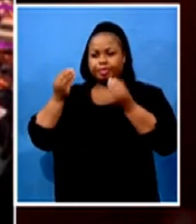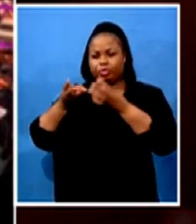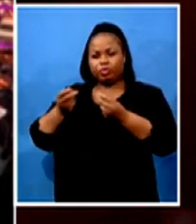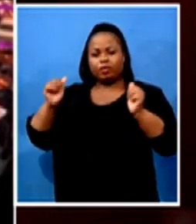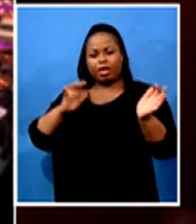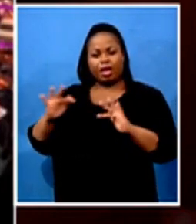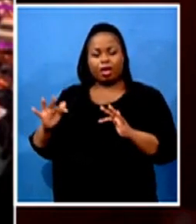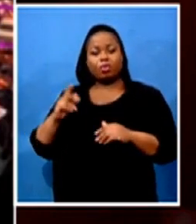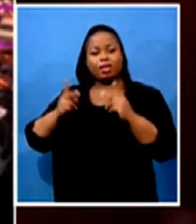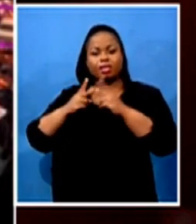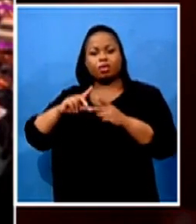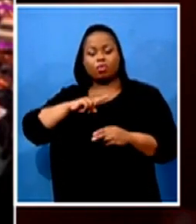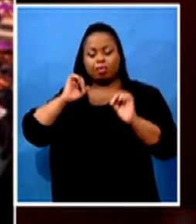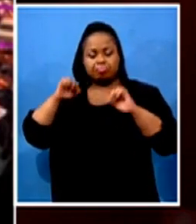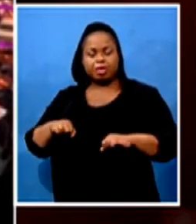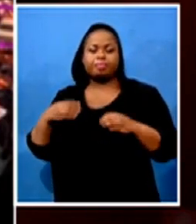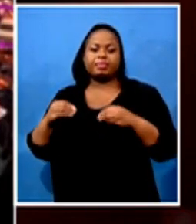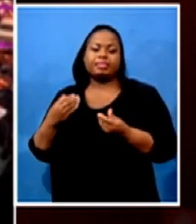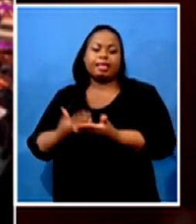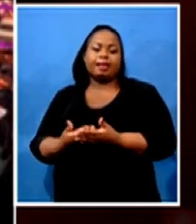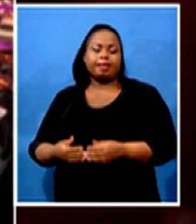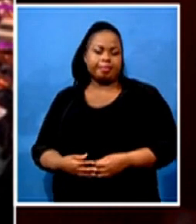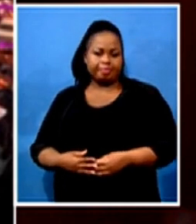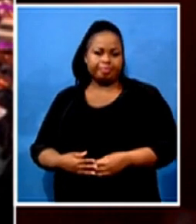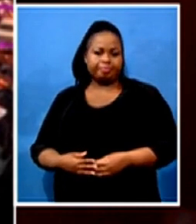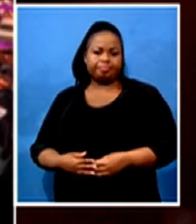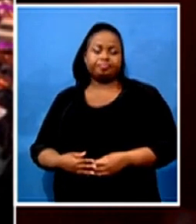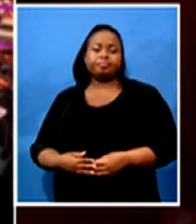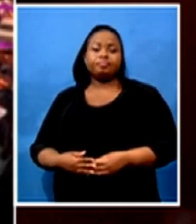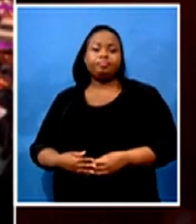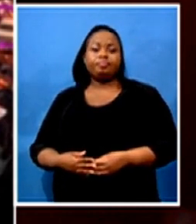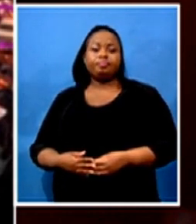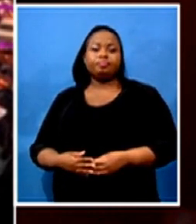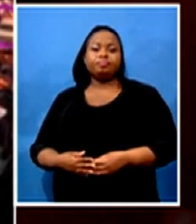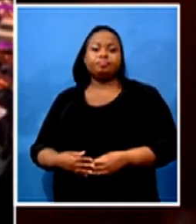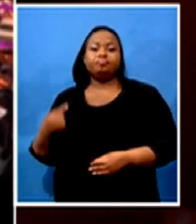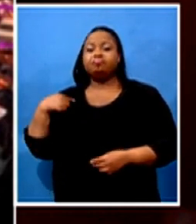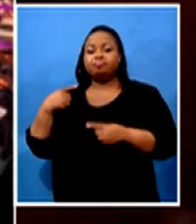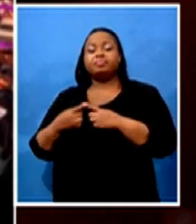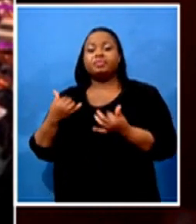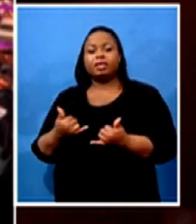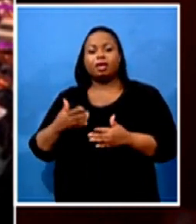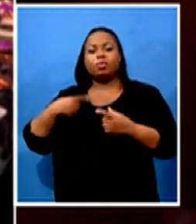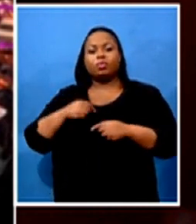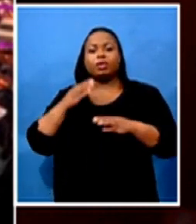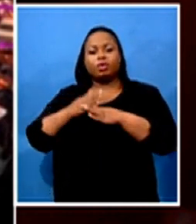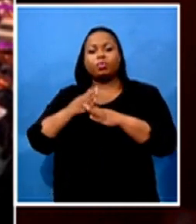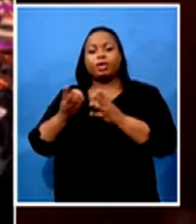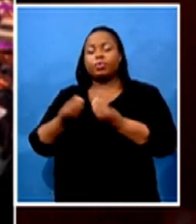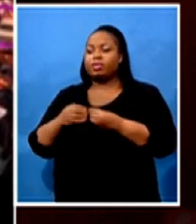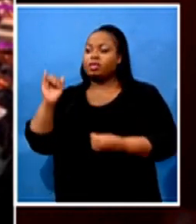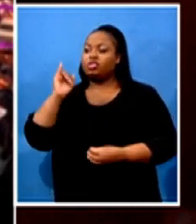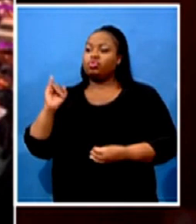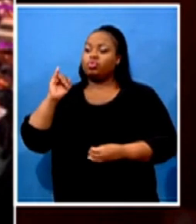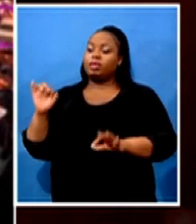open. We certainly have been favorably working with the insurance companies that have now started to acknowledge the irresponsibility